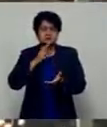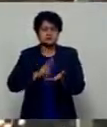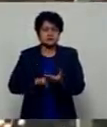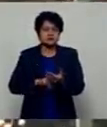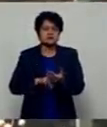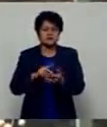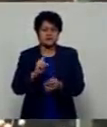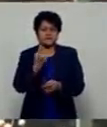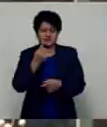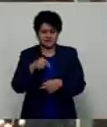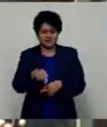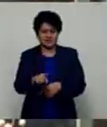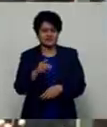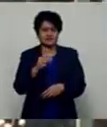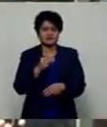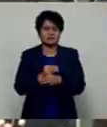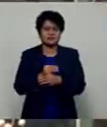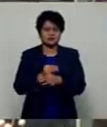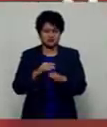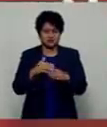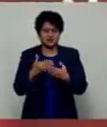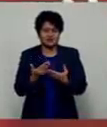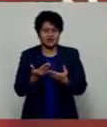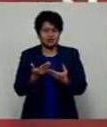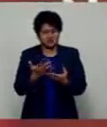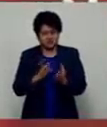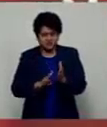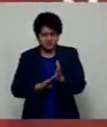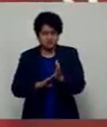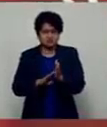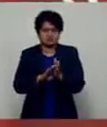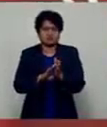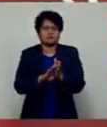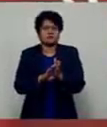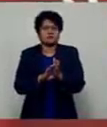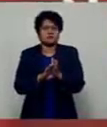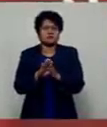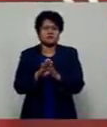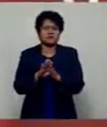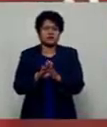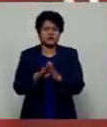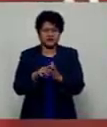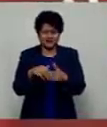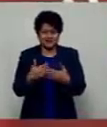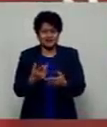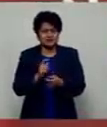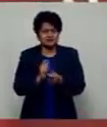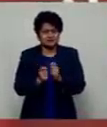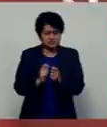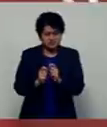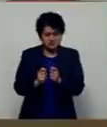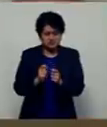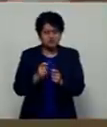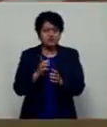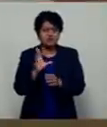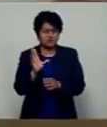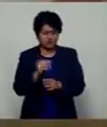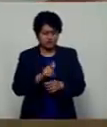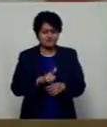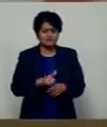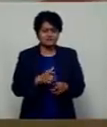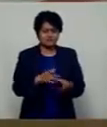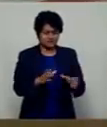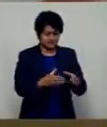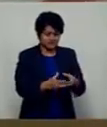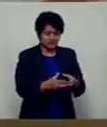the first of this month, and the figure is expected to increase. This, as recent testing numbers from one laboratory has not yet